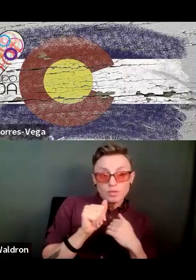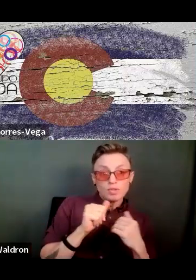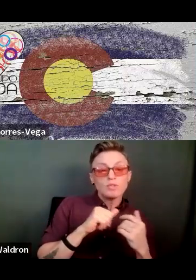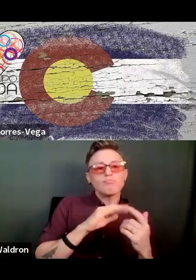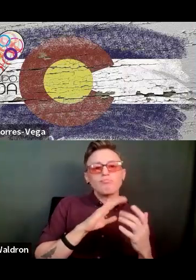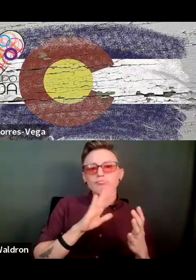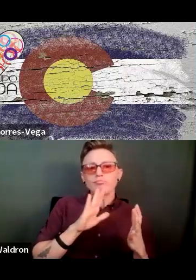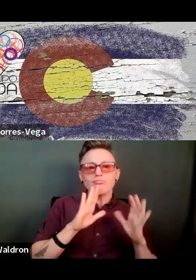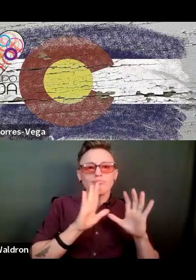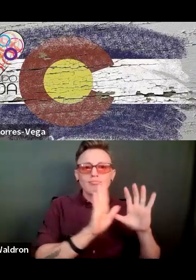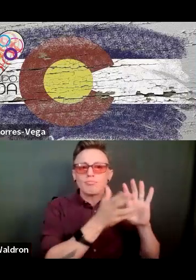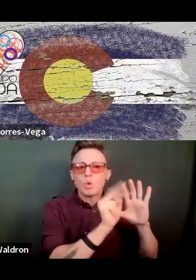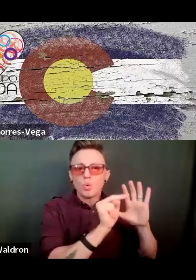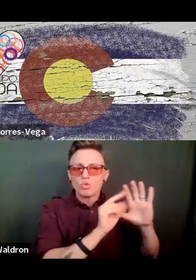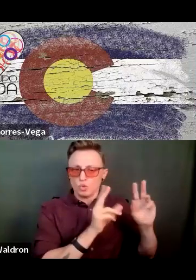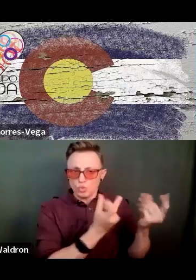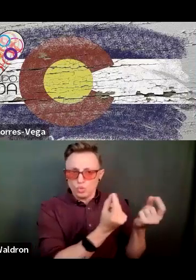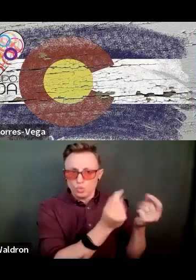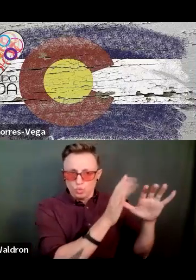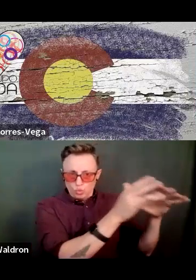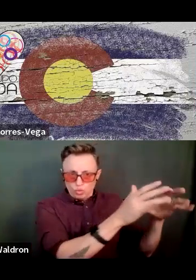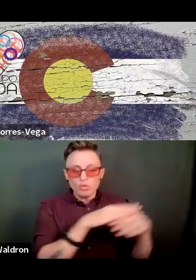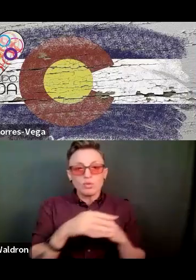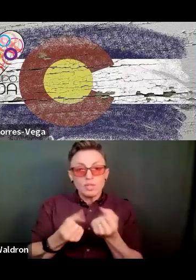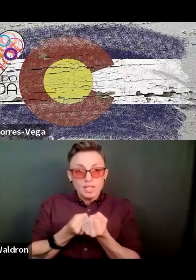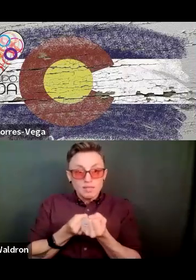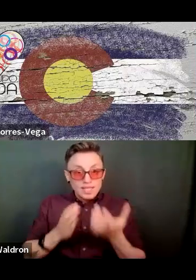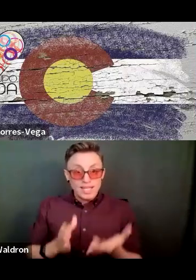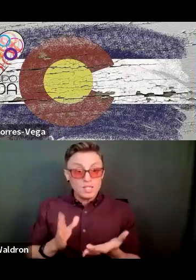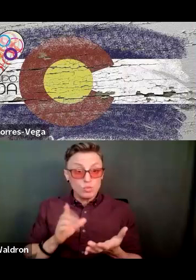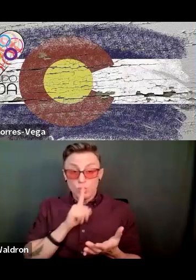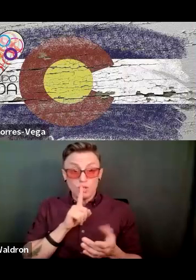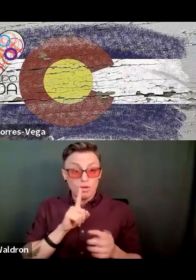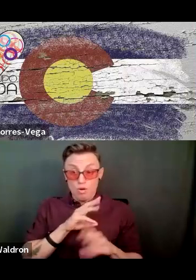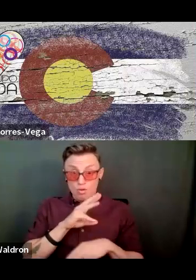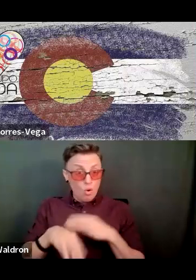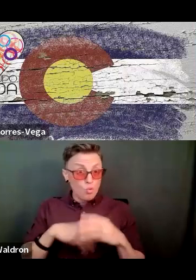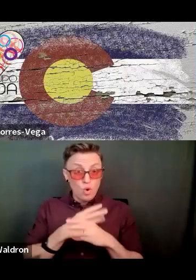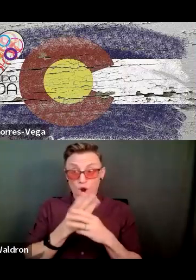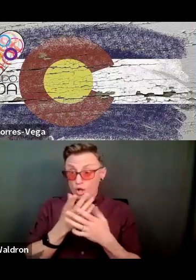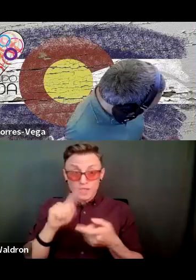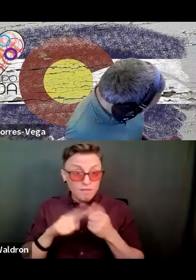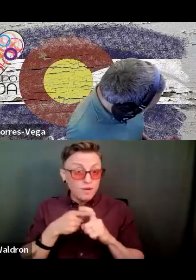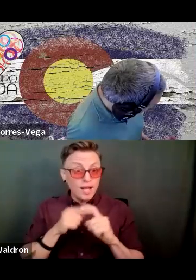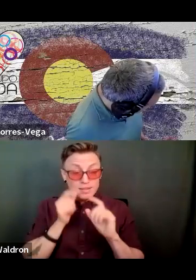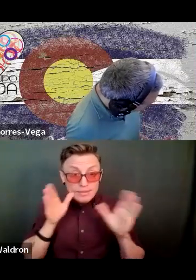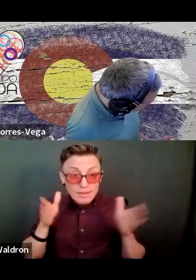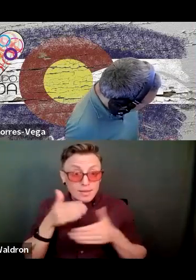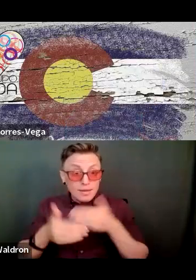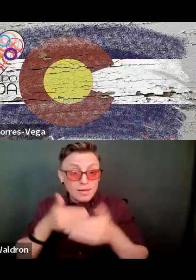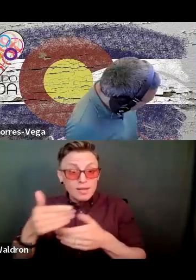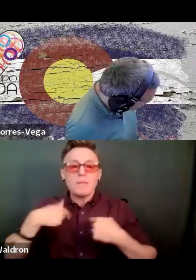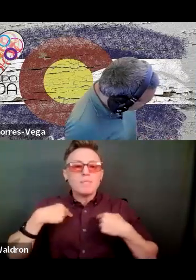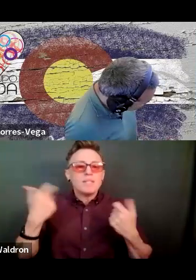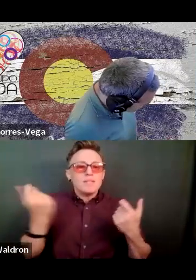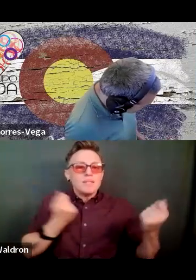their own world and they own their own thing. do. Advocates get in their own world and have their own friends. And what I noticed that I tend to do is bring people together